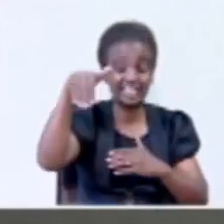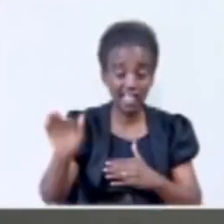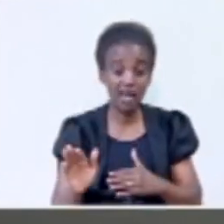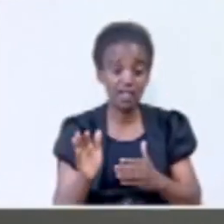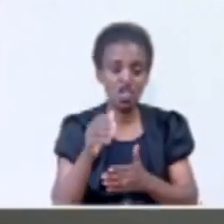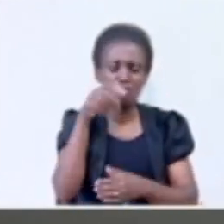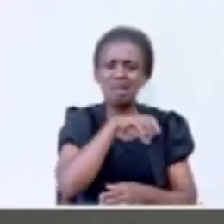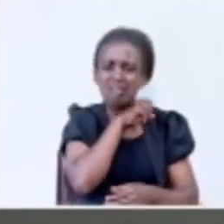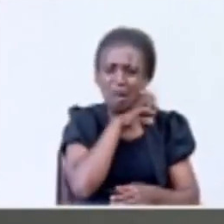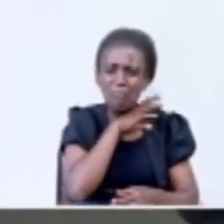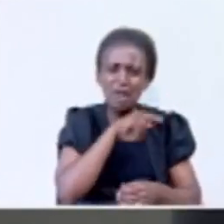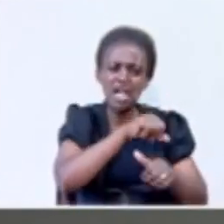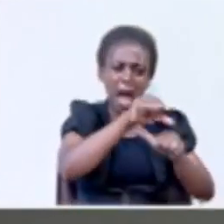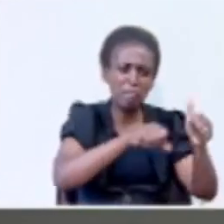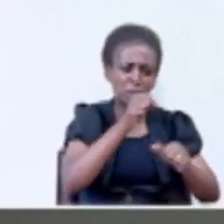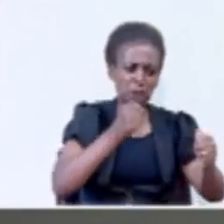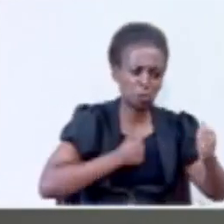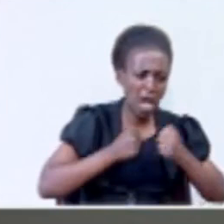Somebody complains about Rwanda